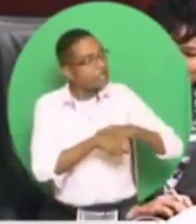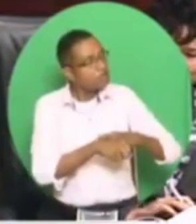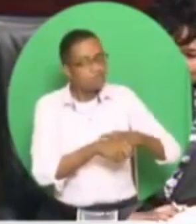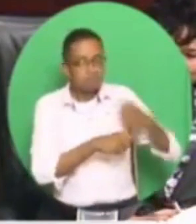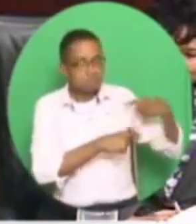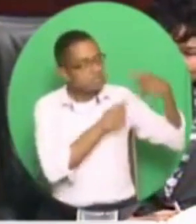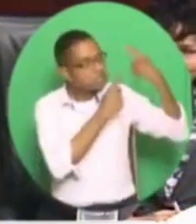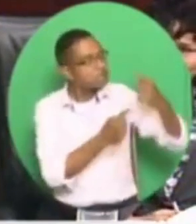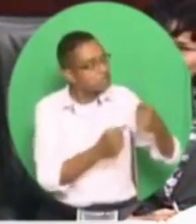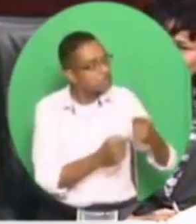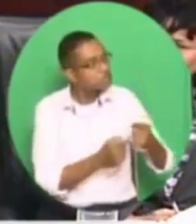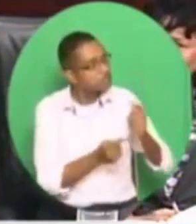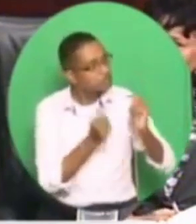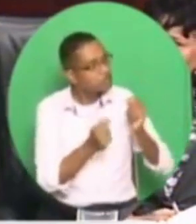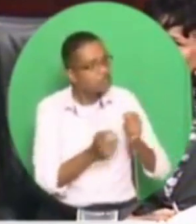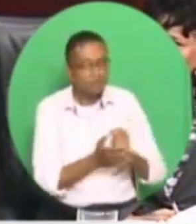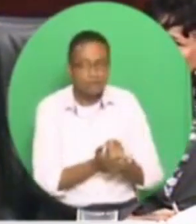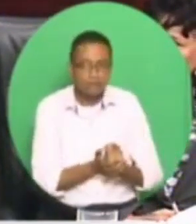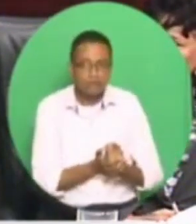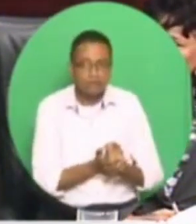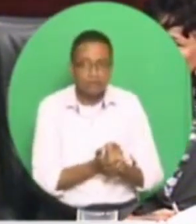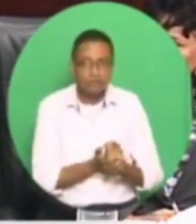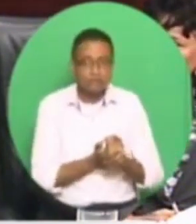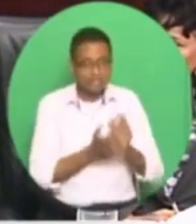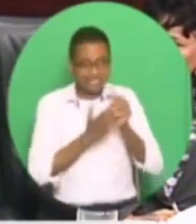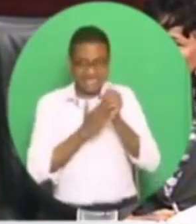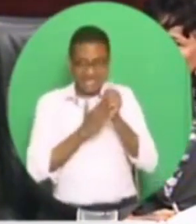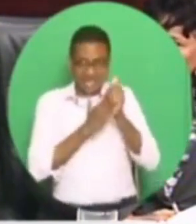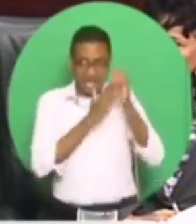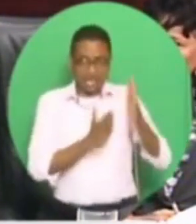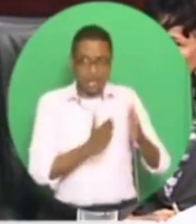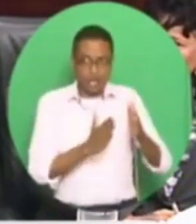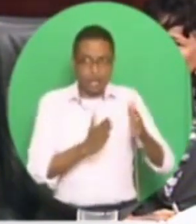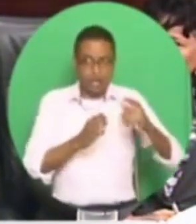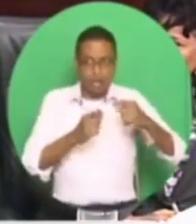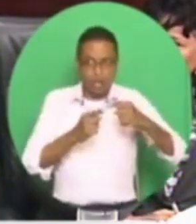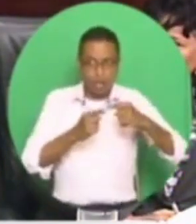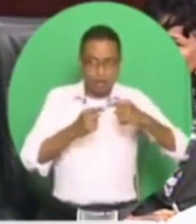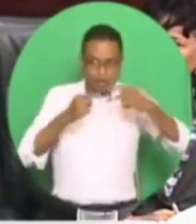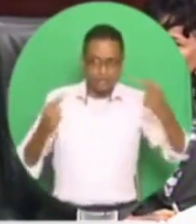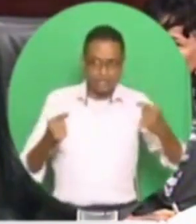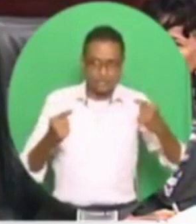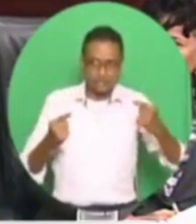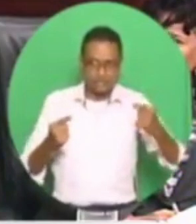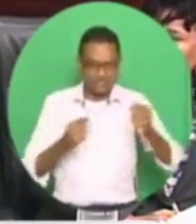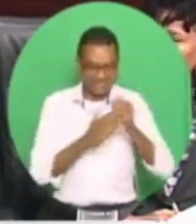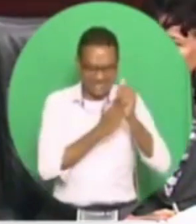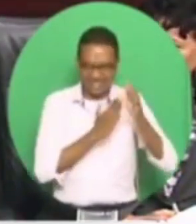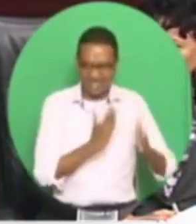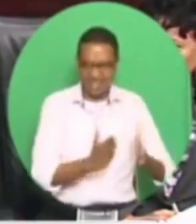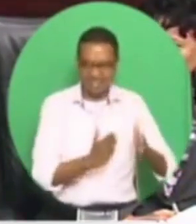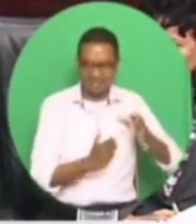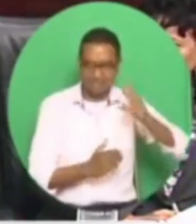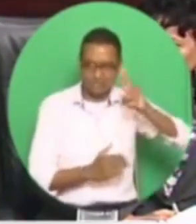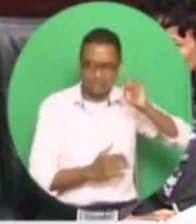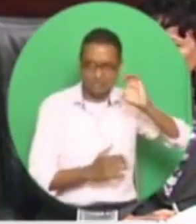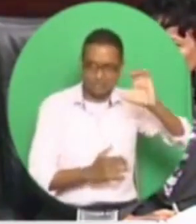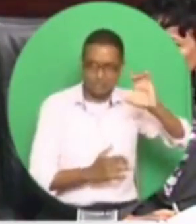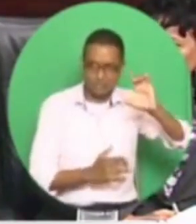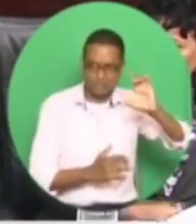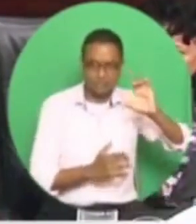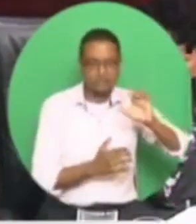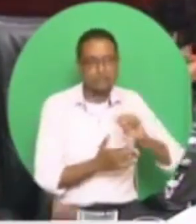Madam Speaker, the leader of the opposition, presented in a strange way, not so much an opposition replied as an